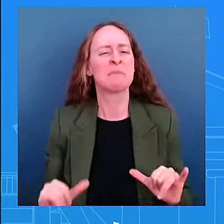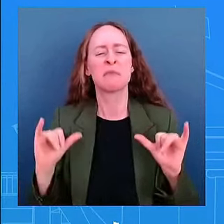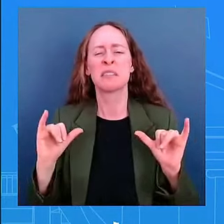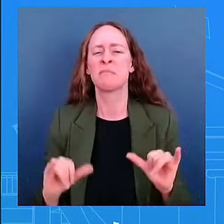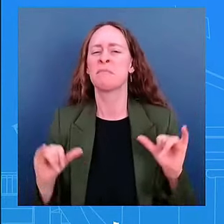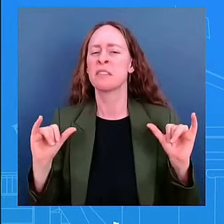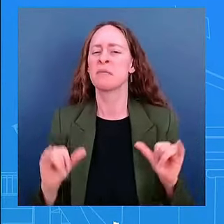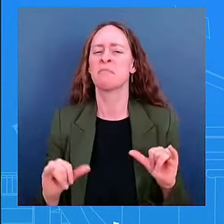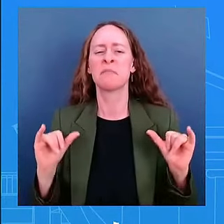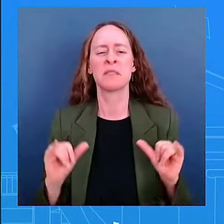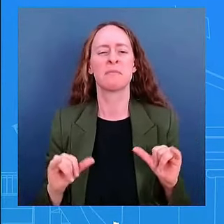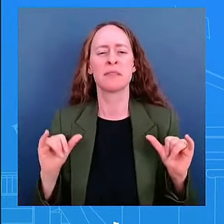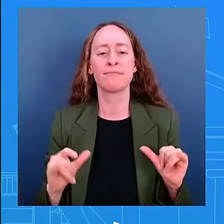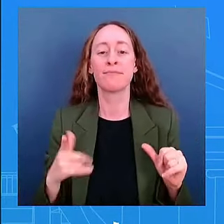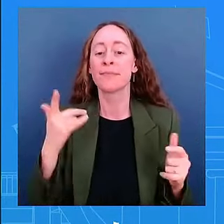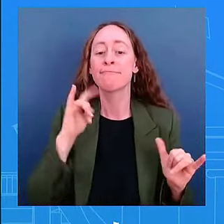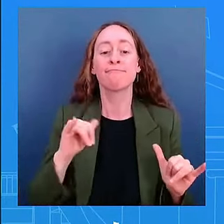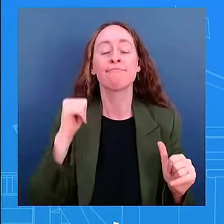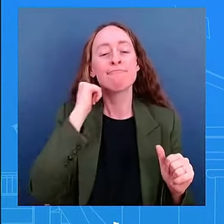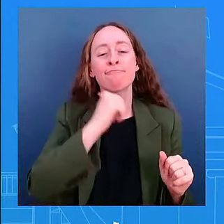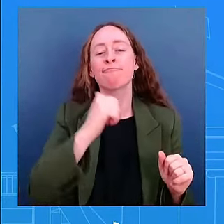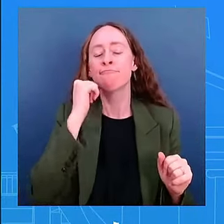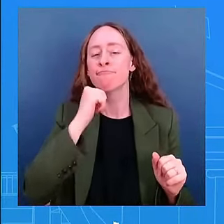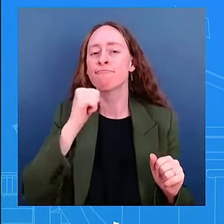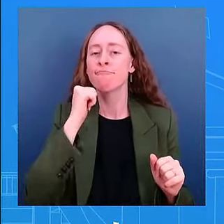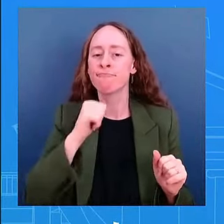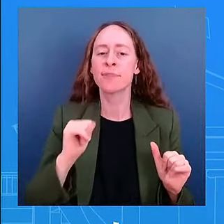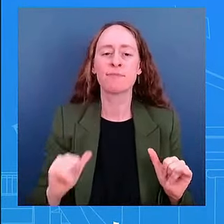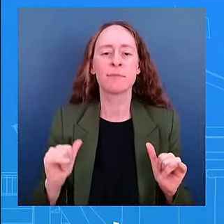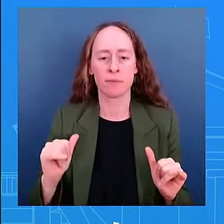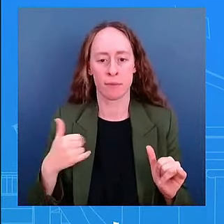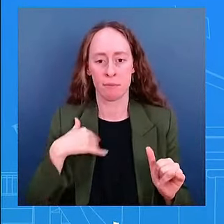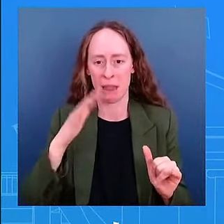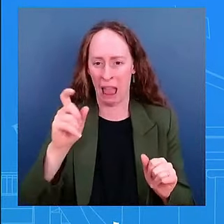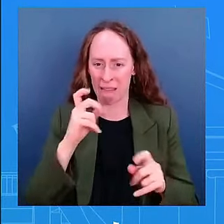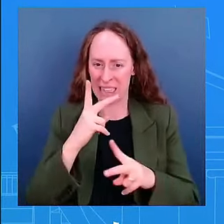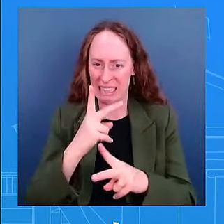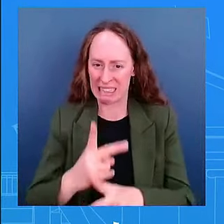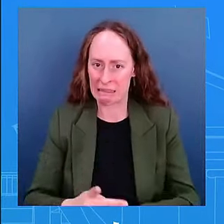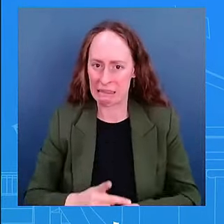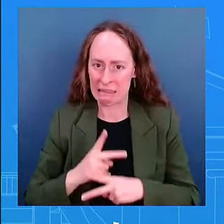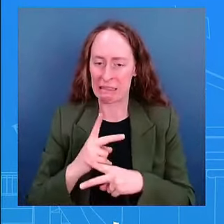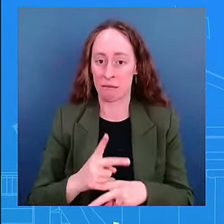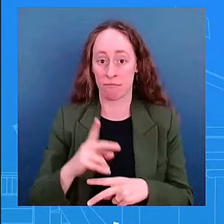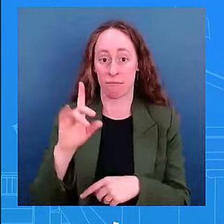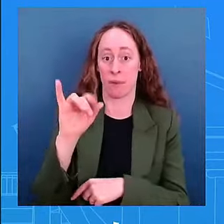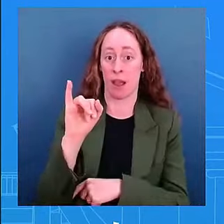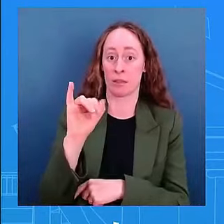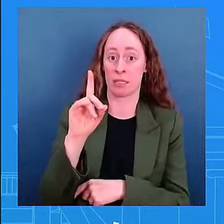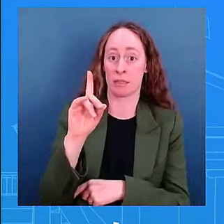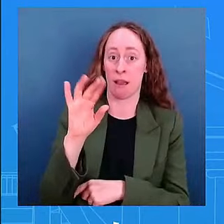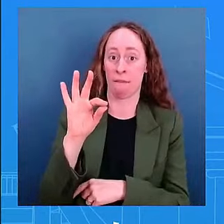conversation i just want to be really mindful i just don't have any immediate comment uh to today okay so